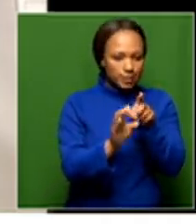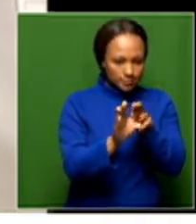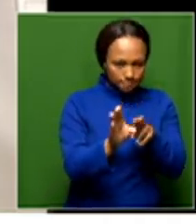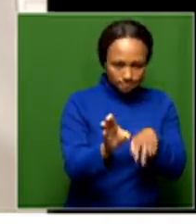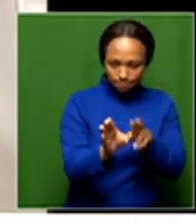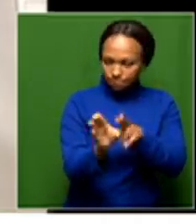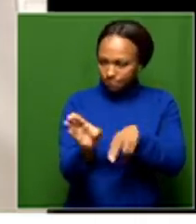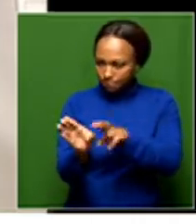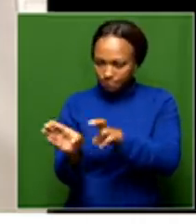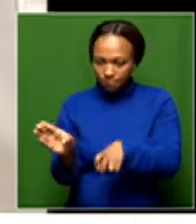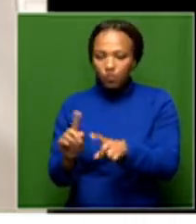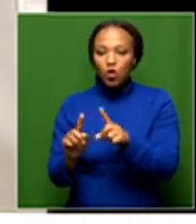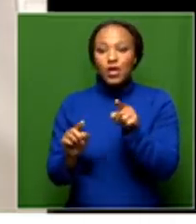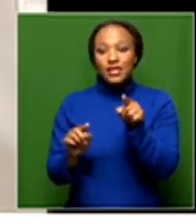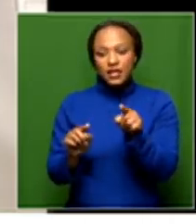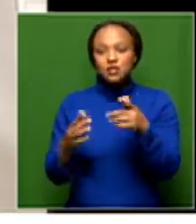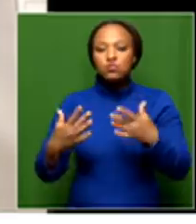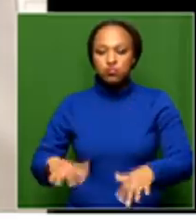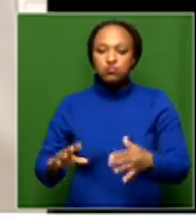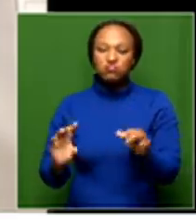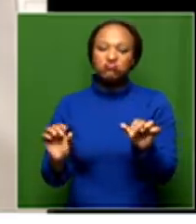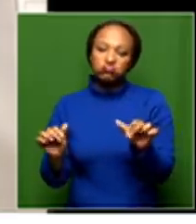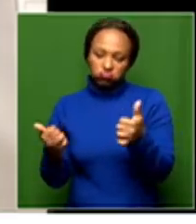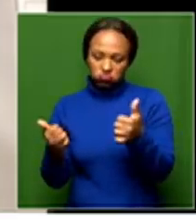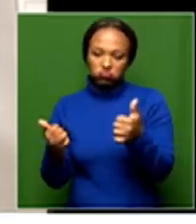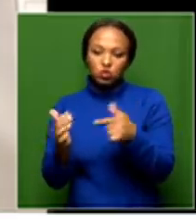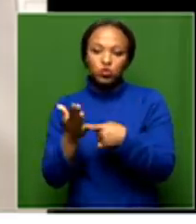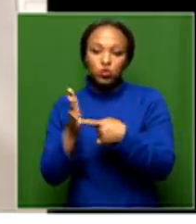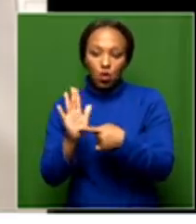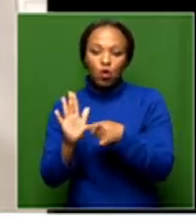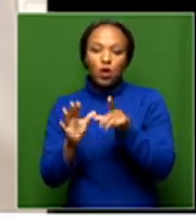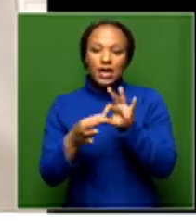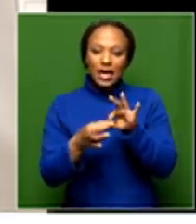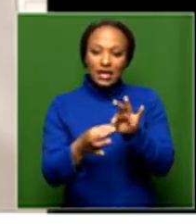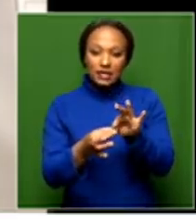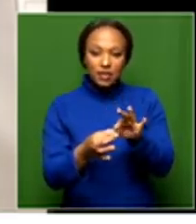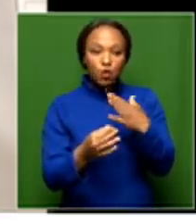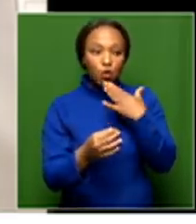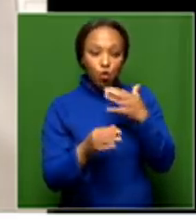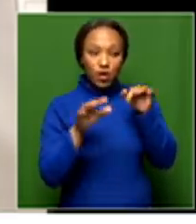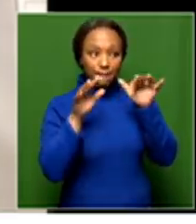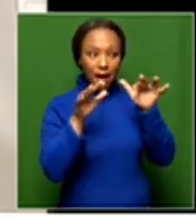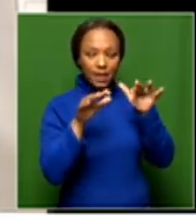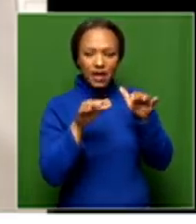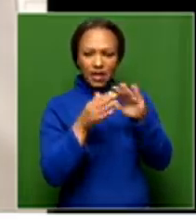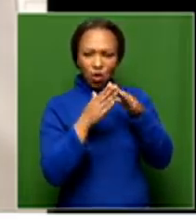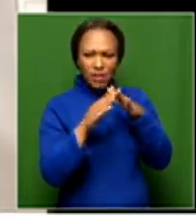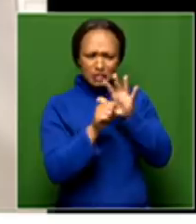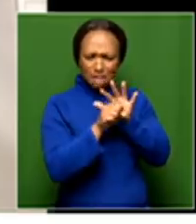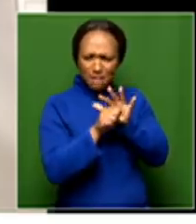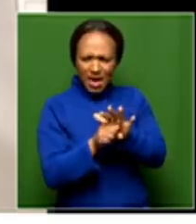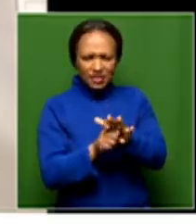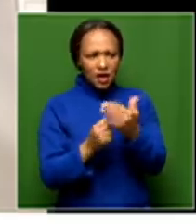is followed through and is a good sign that the relations between public pressure and how the ANC